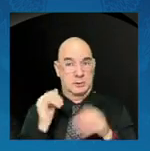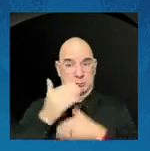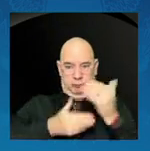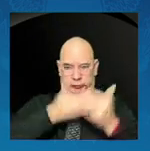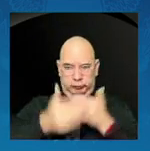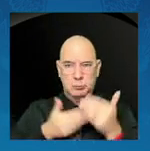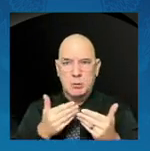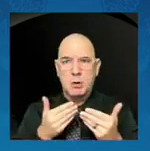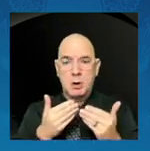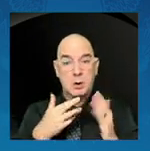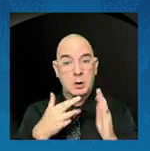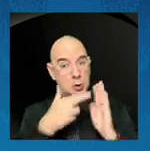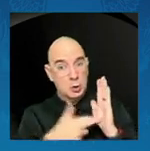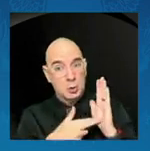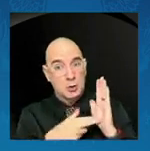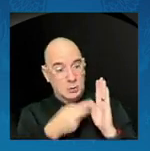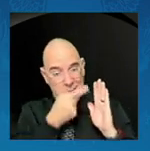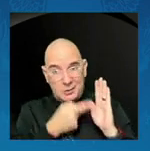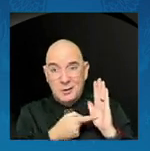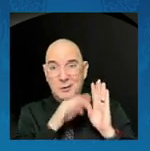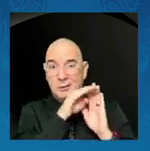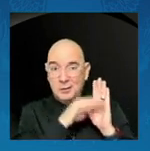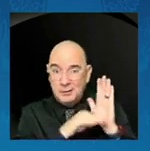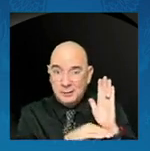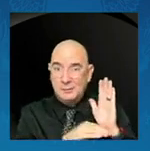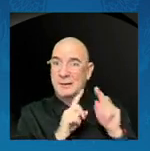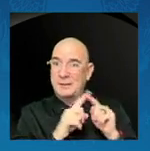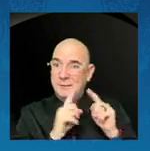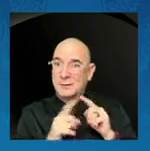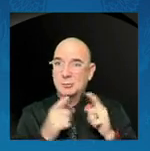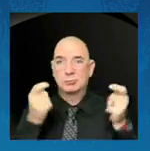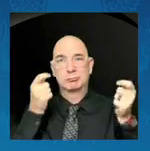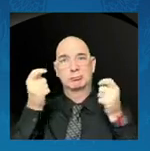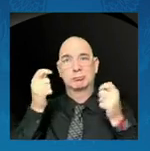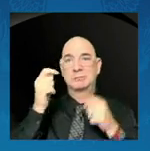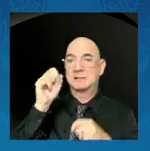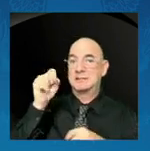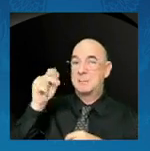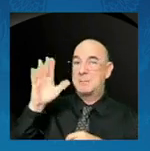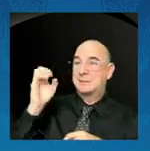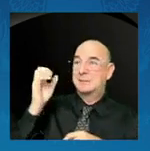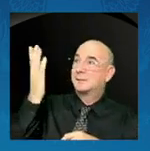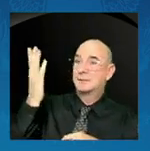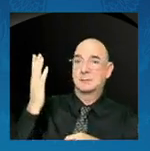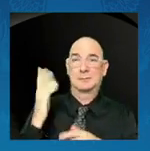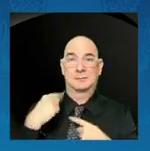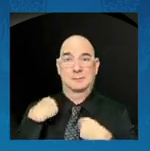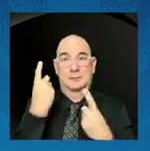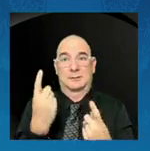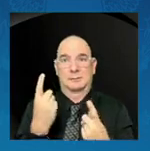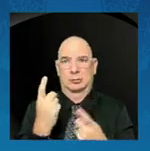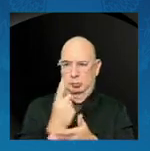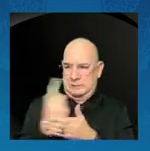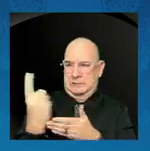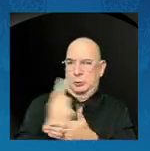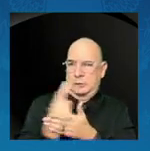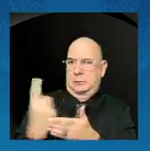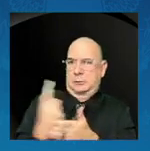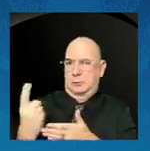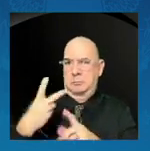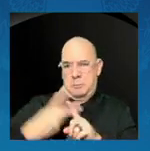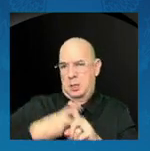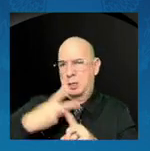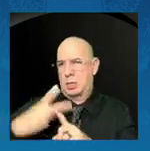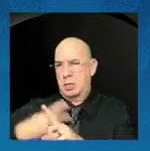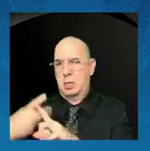norms. That govern space. Over the past weeks and months. I've spoken with heads of state. And